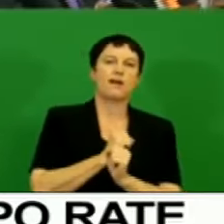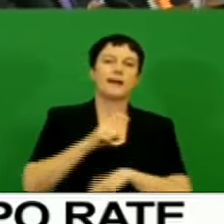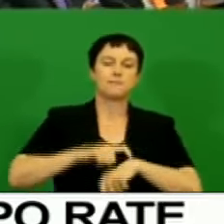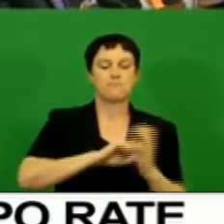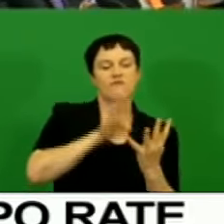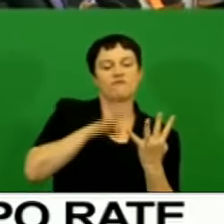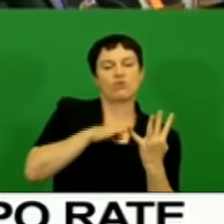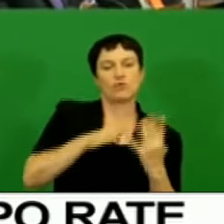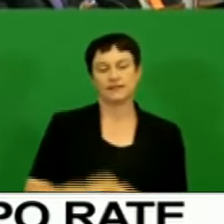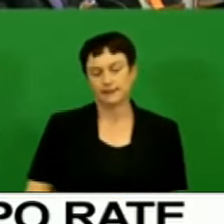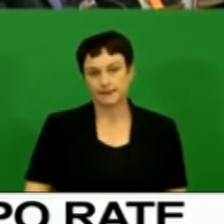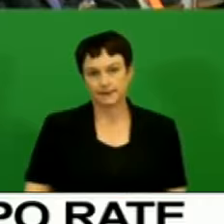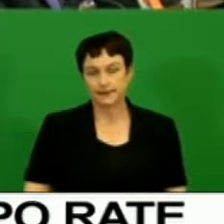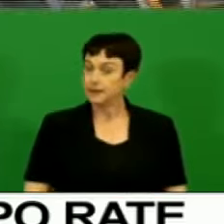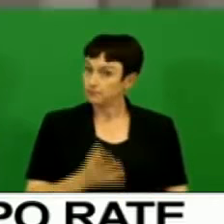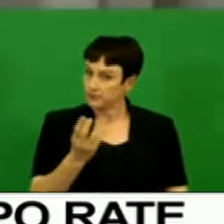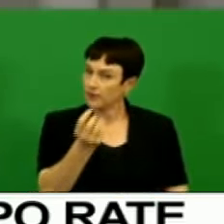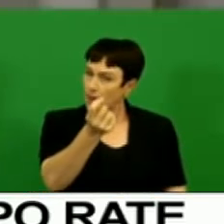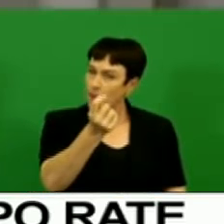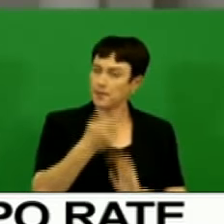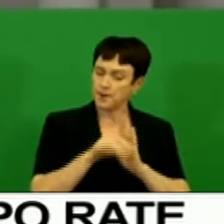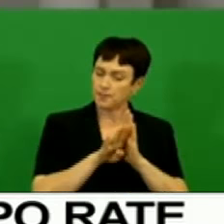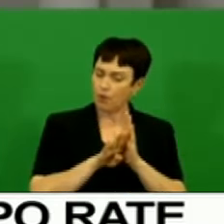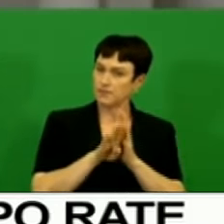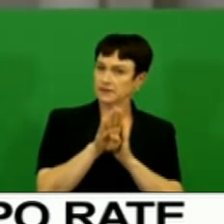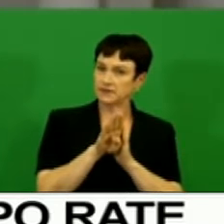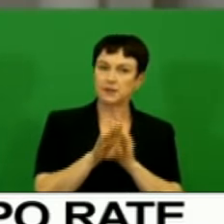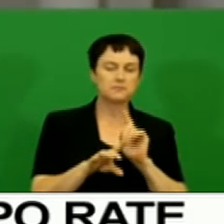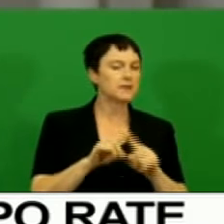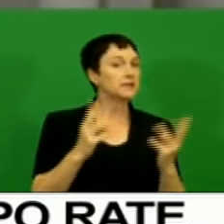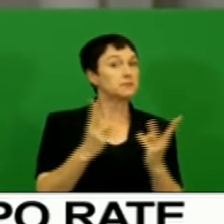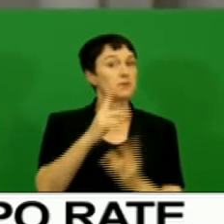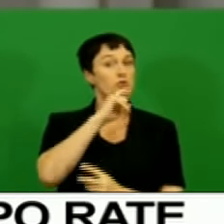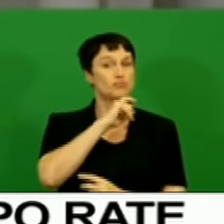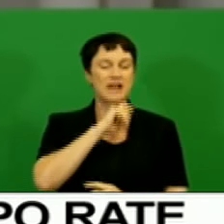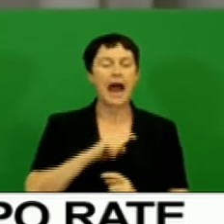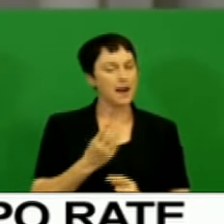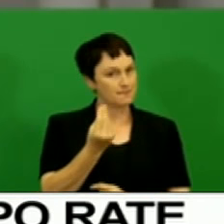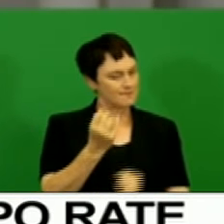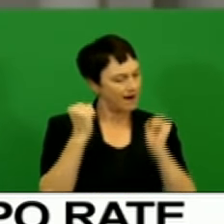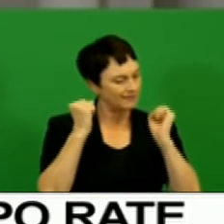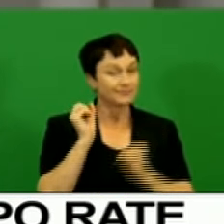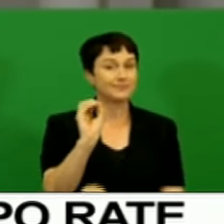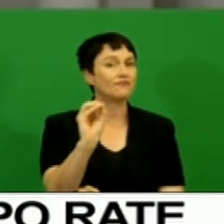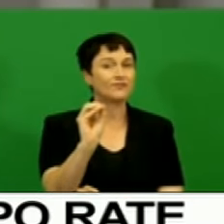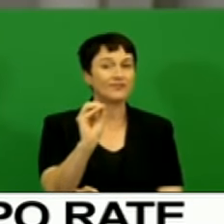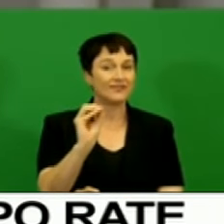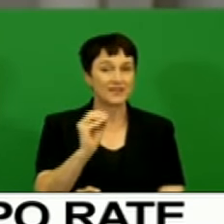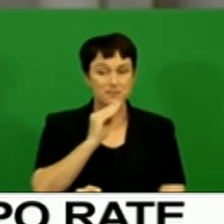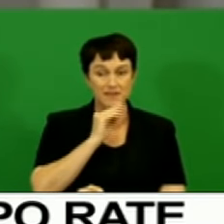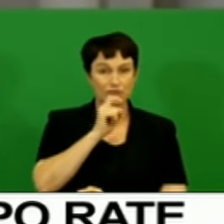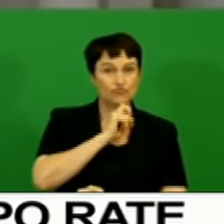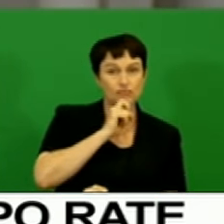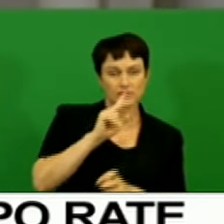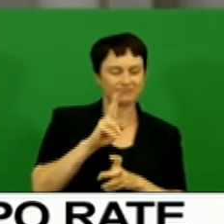Notwithstanding some improvement, consumers remain under pressure and consumer confidence remains low, as